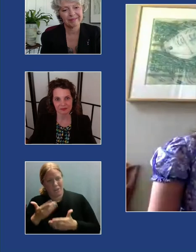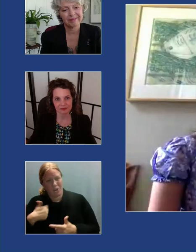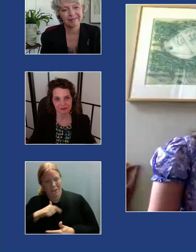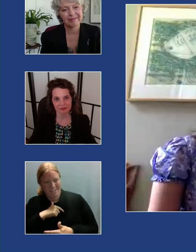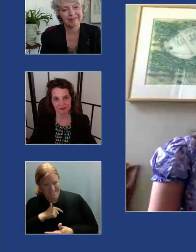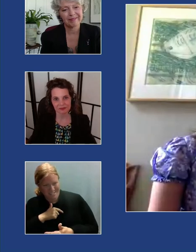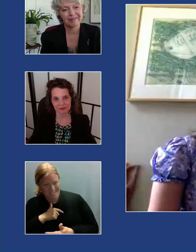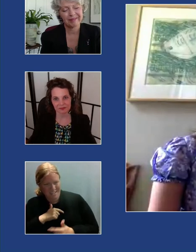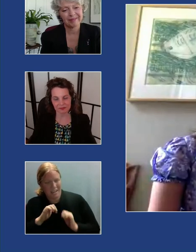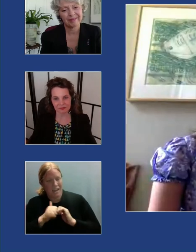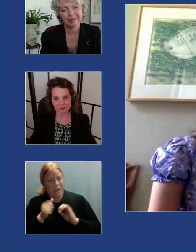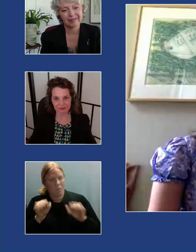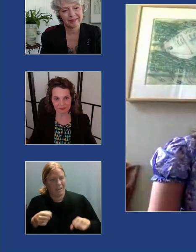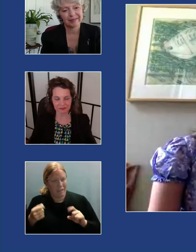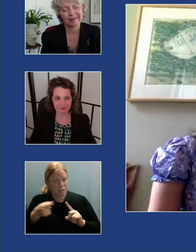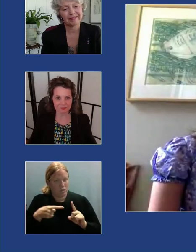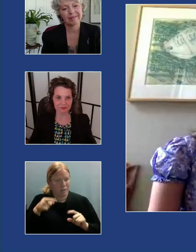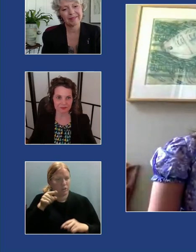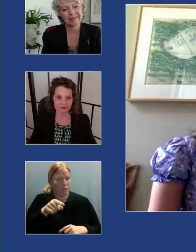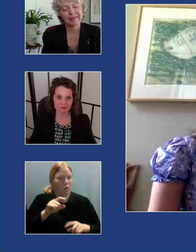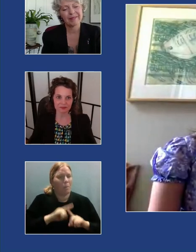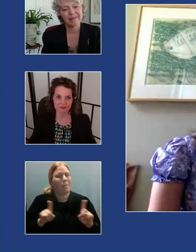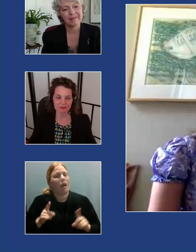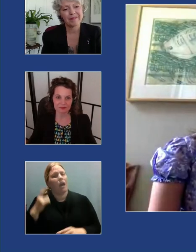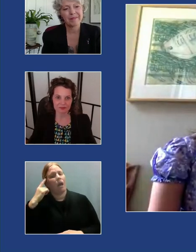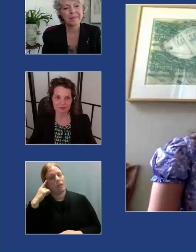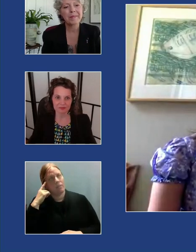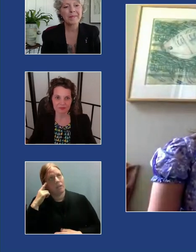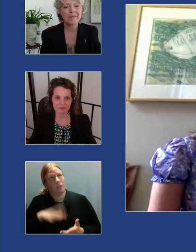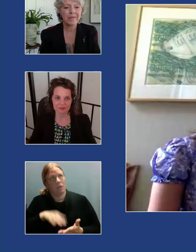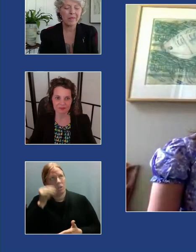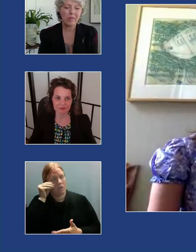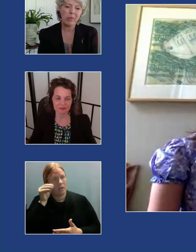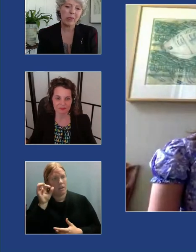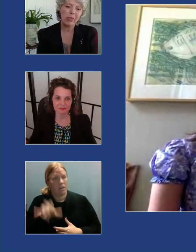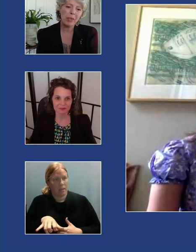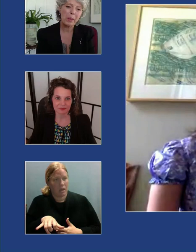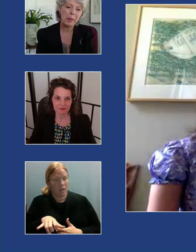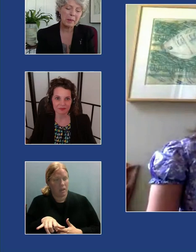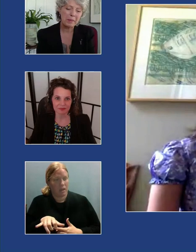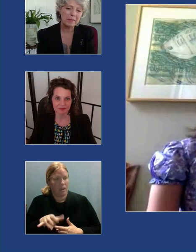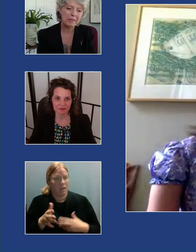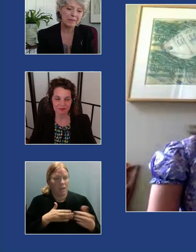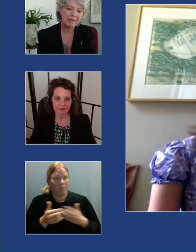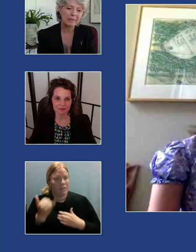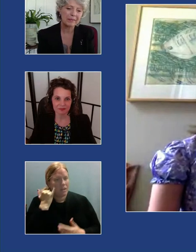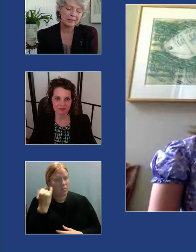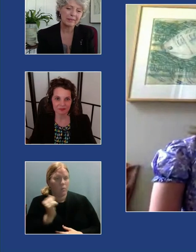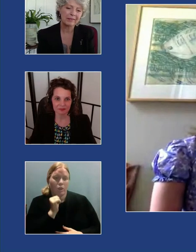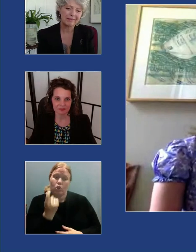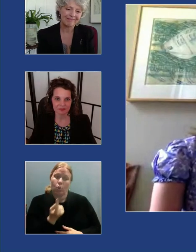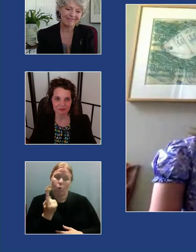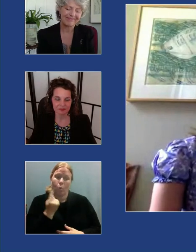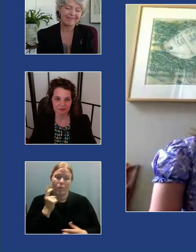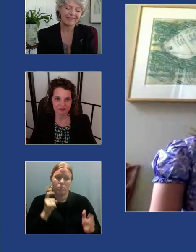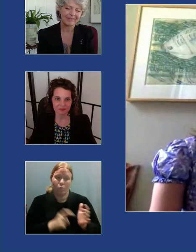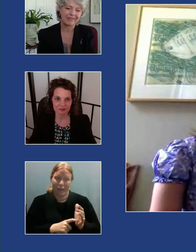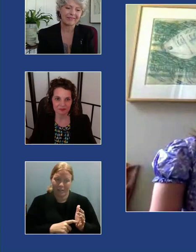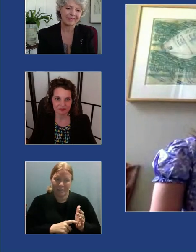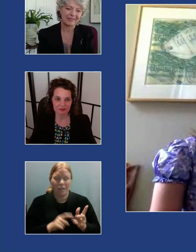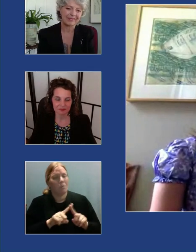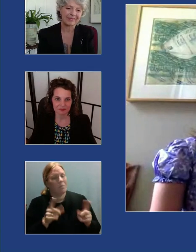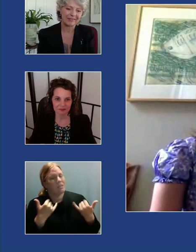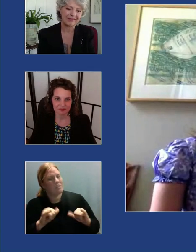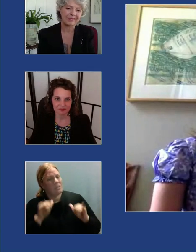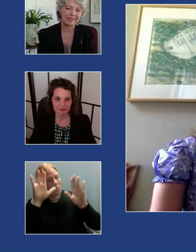how it can trigger her but I think learning that that even if we don't always recognize it it's wonderful and actually quite